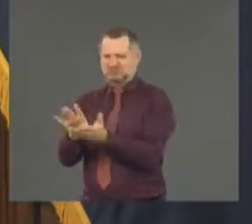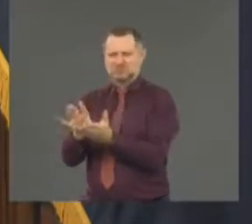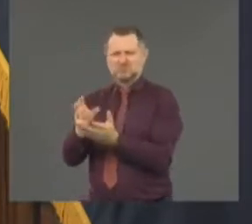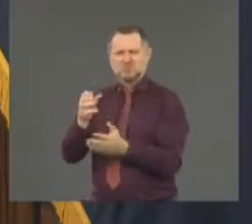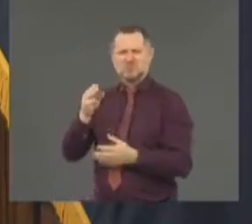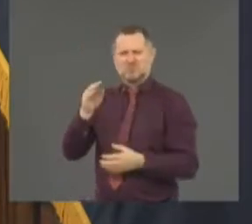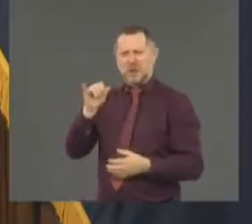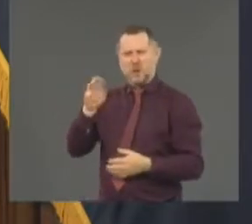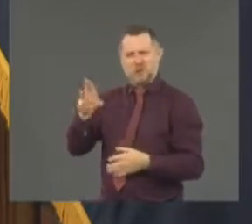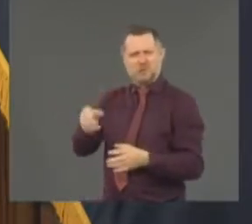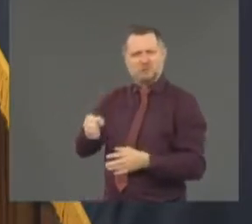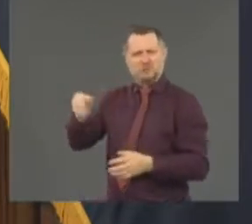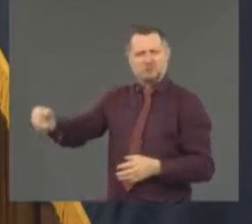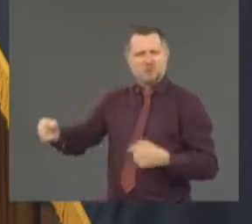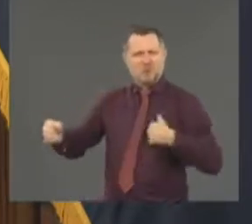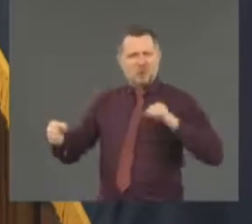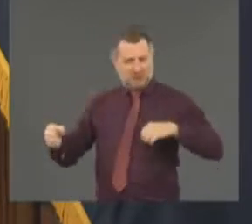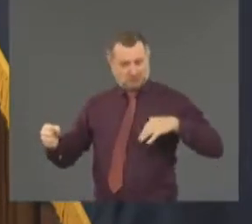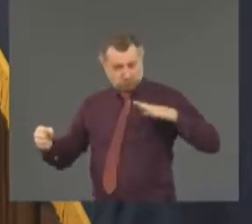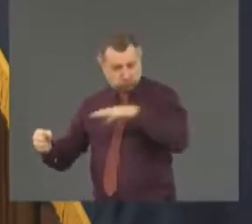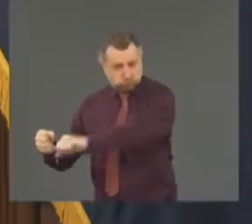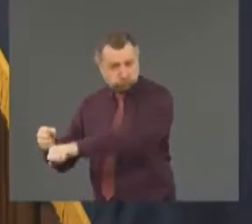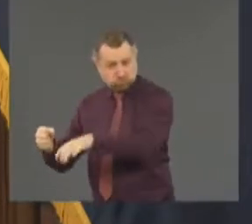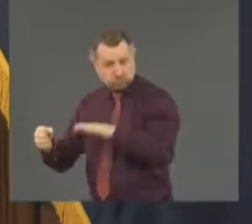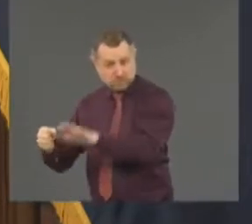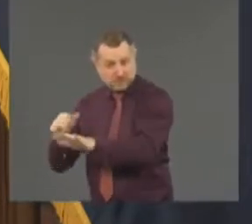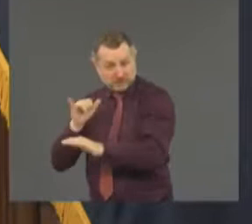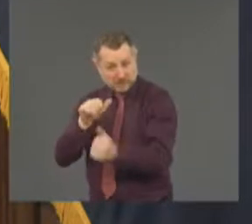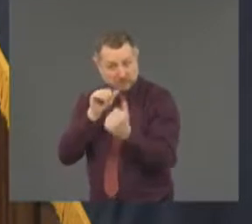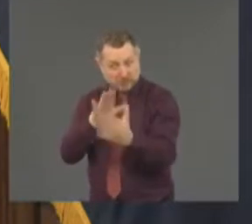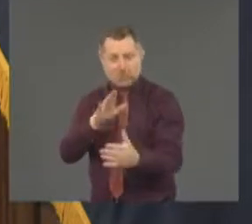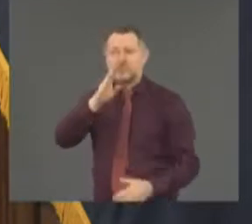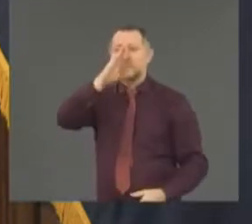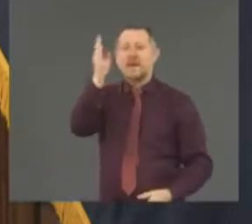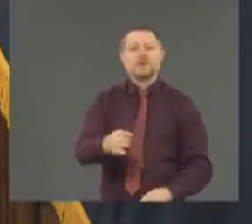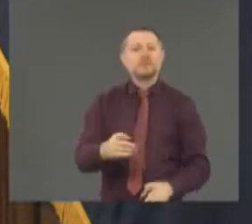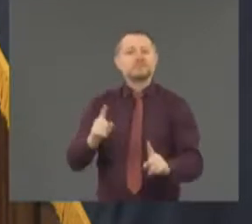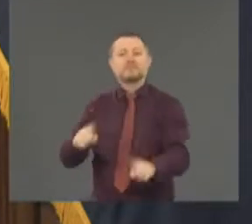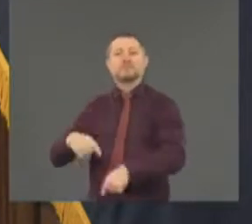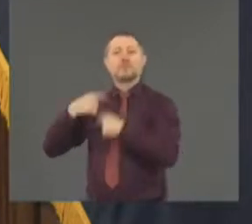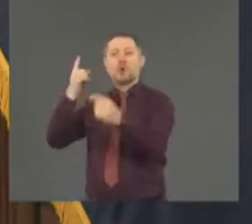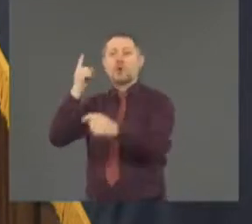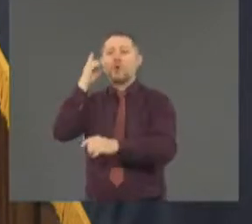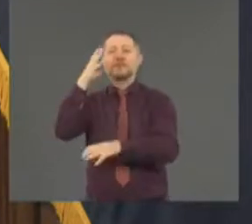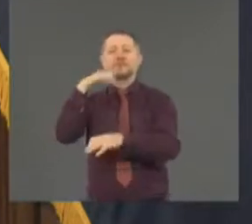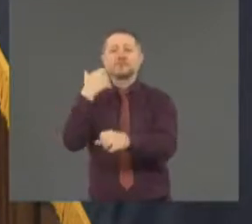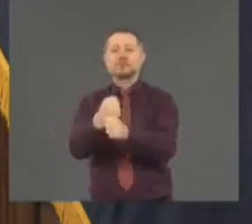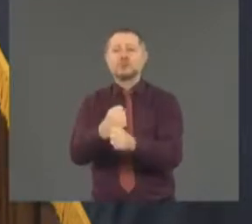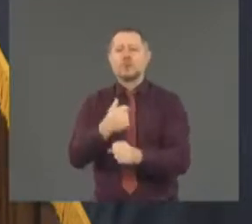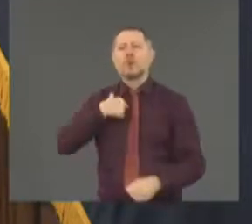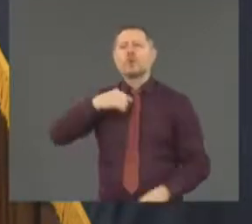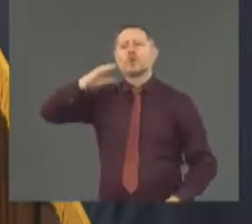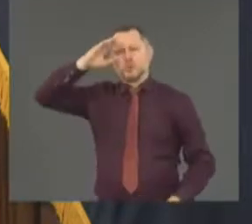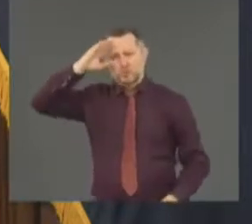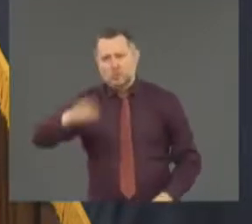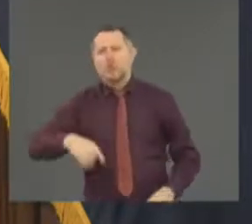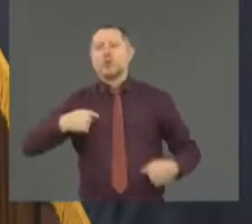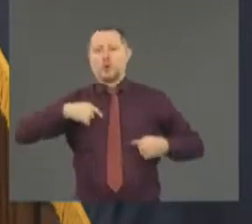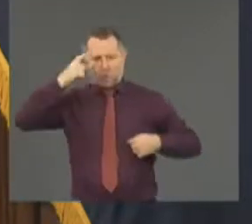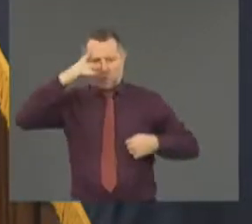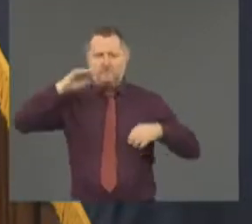I don't think that has been done. in a hundred years. Technically the governor could remove a mayor but